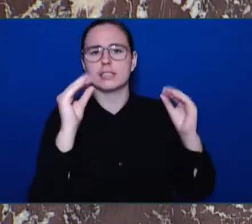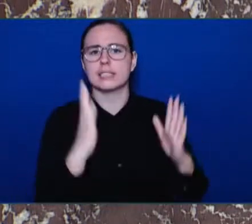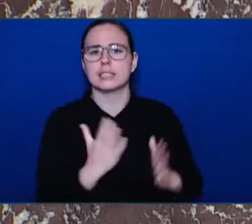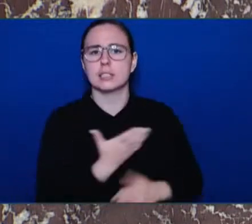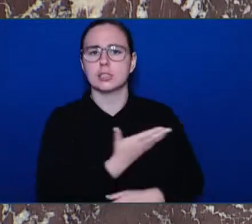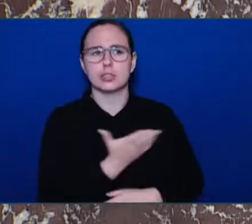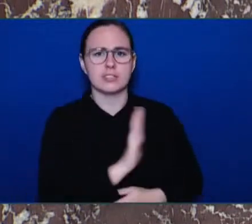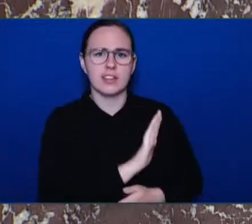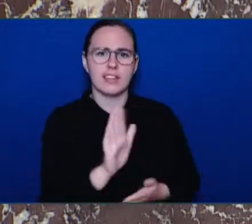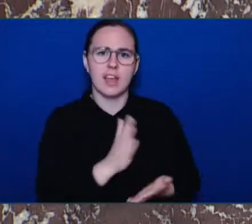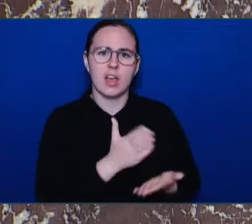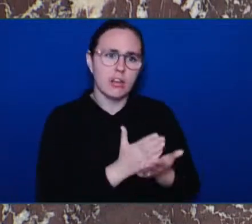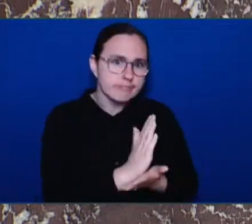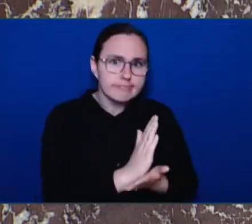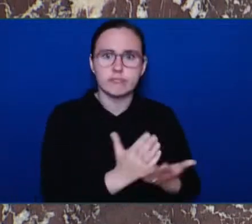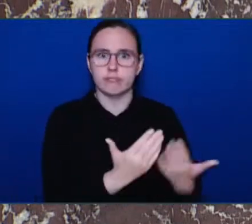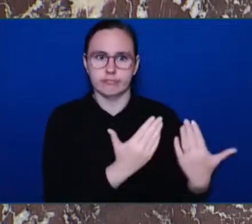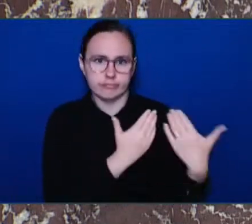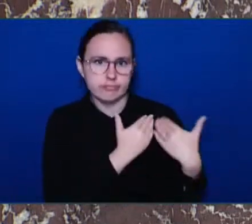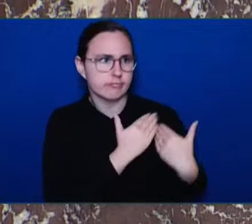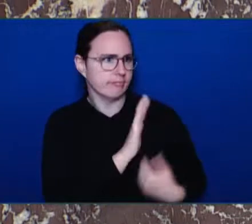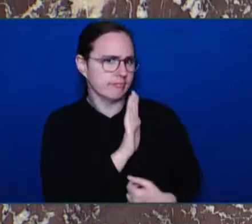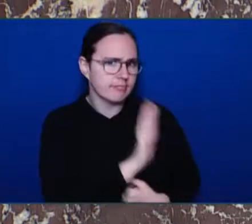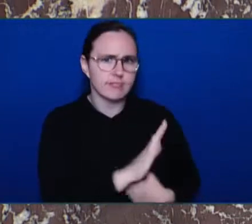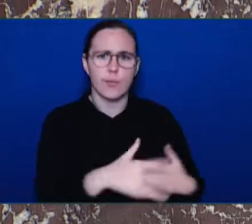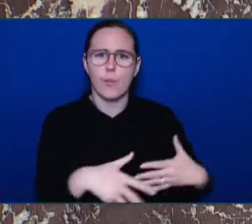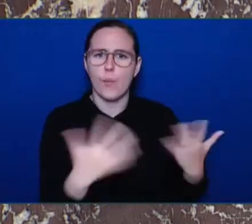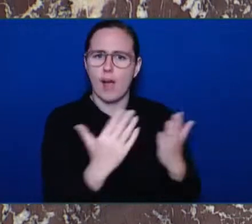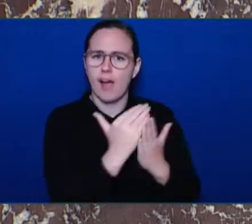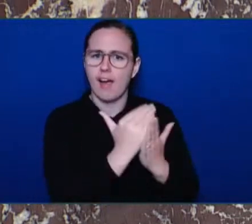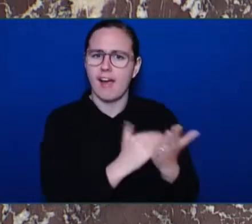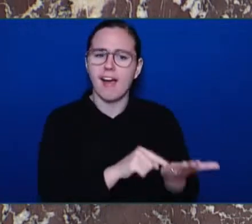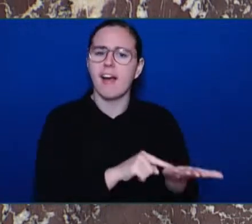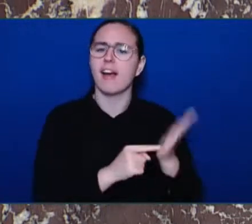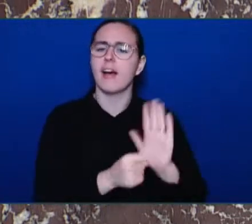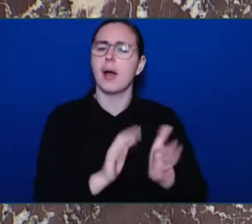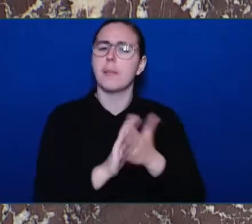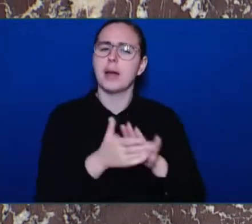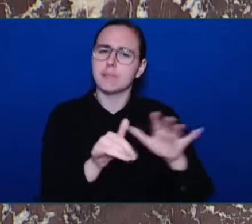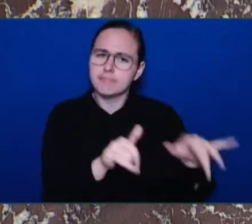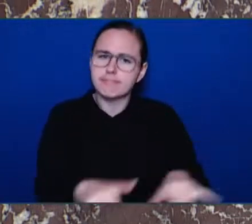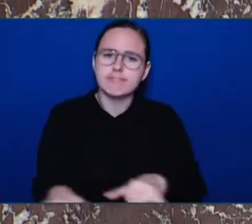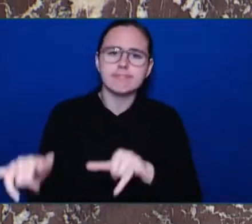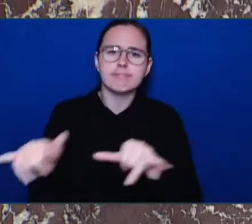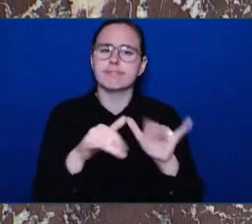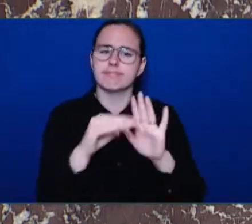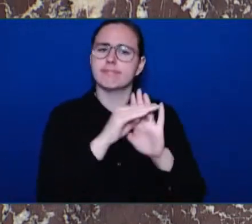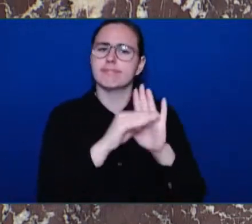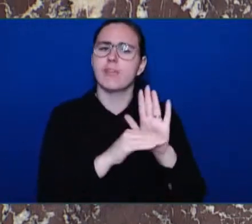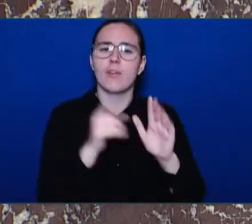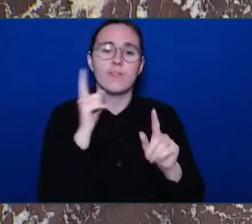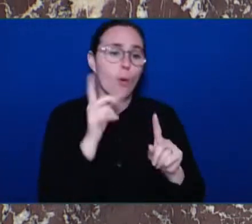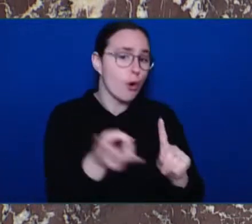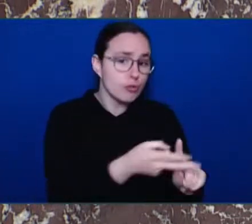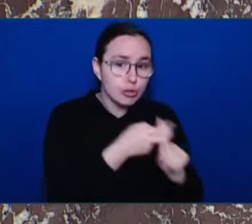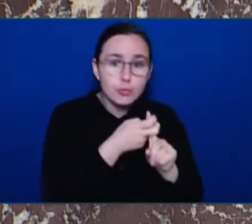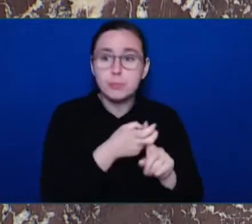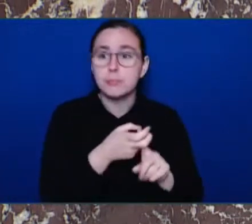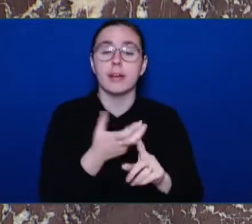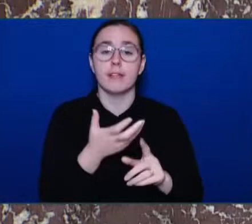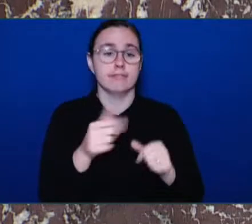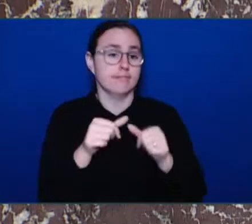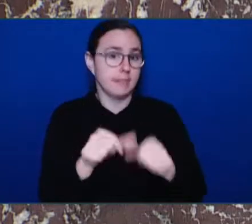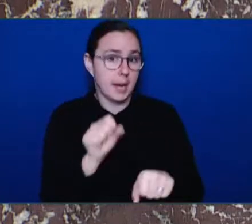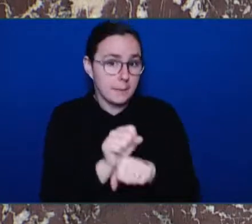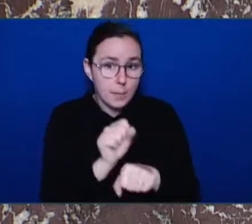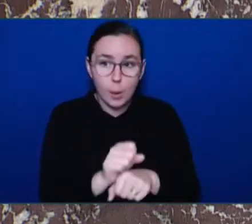global standards for recruitment, employment and teaching and learning conditions. For this year's World Teachers' Day, the United Nations has